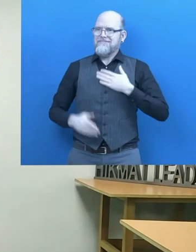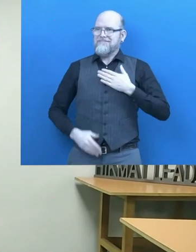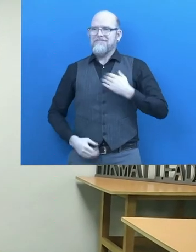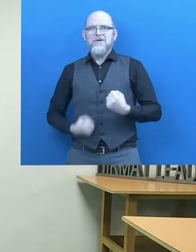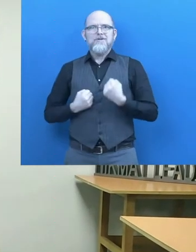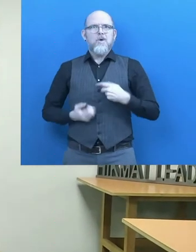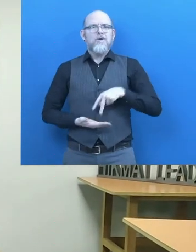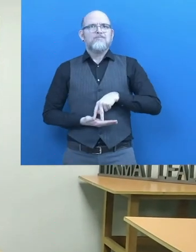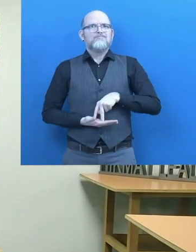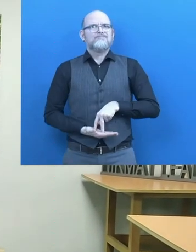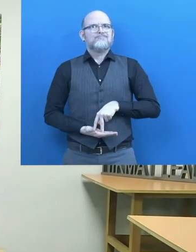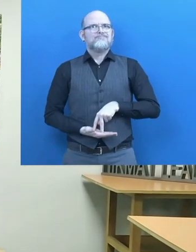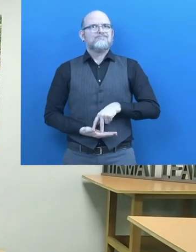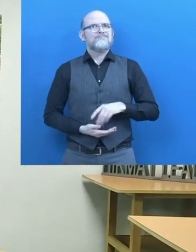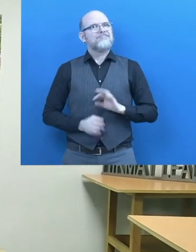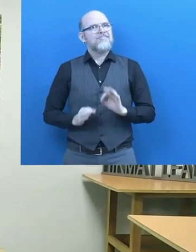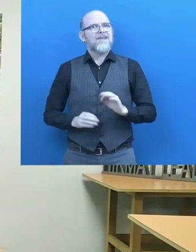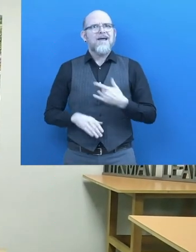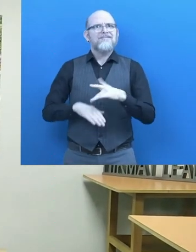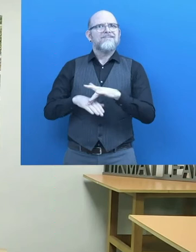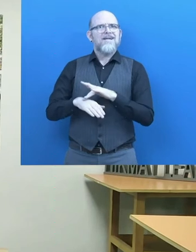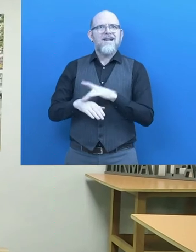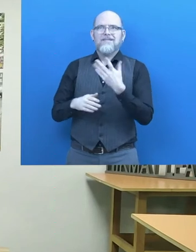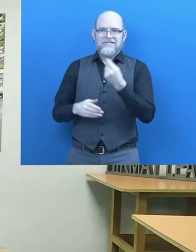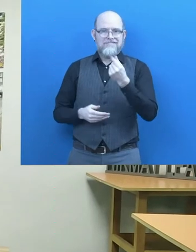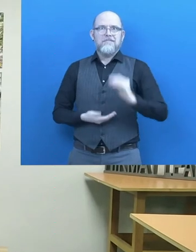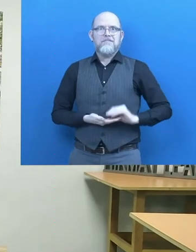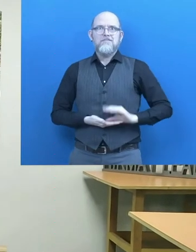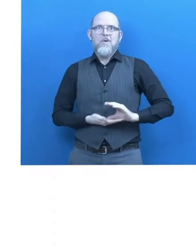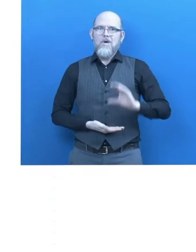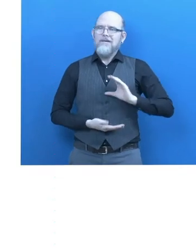I have a daily well-paid job.